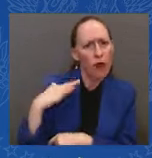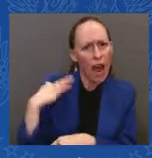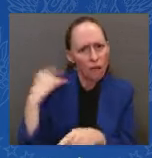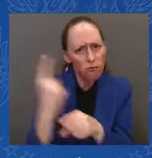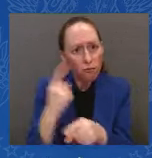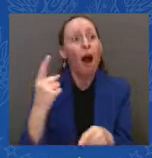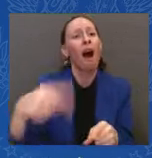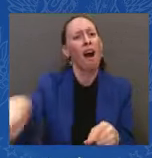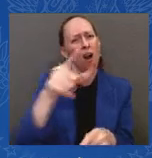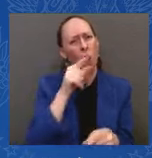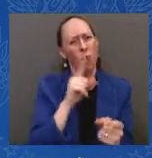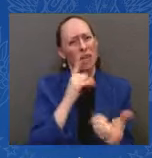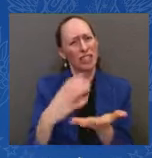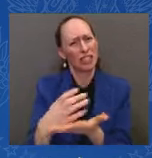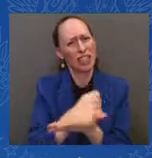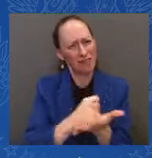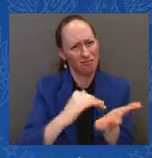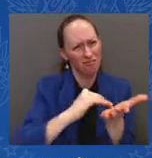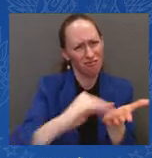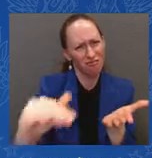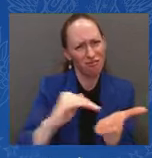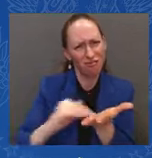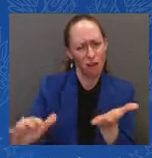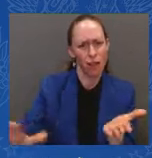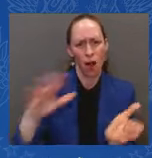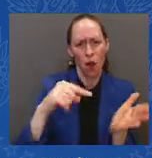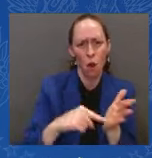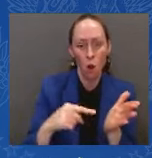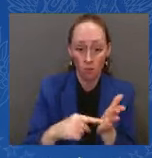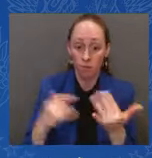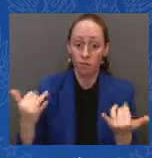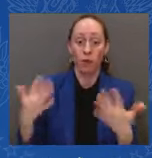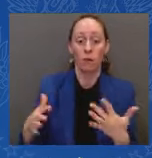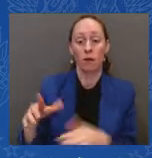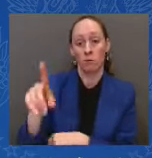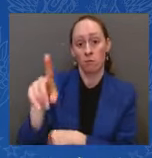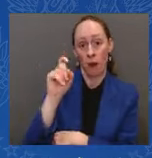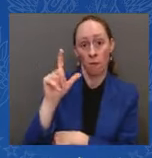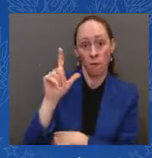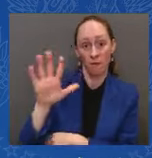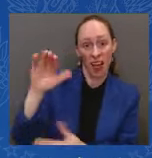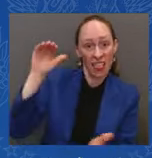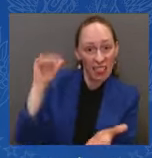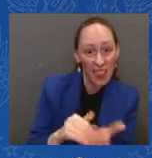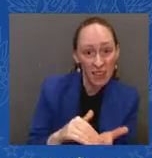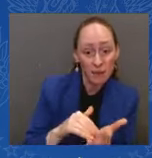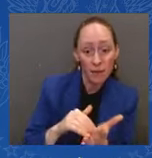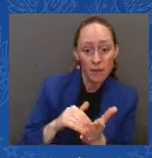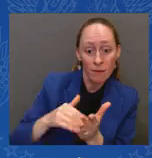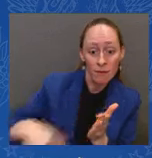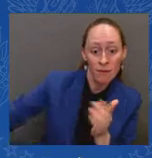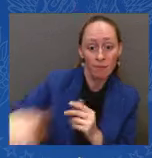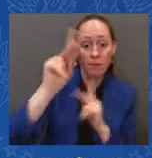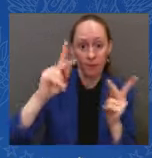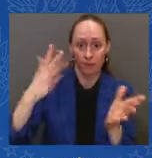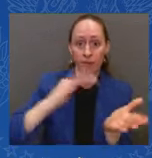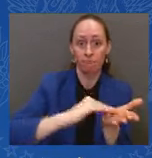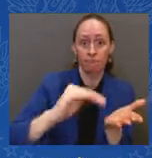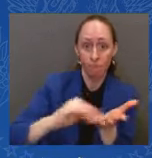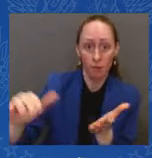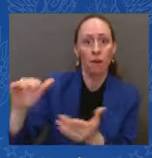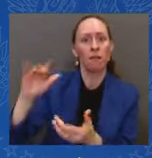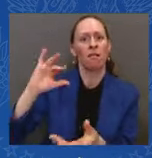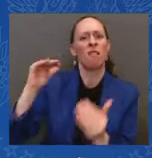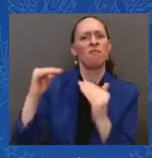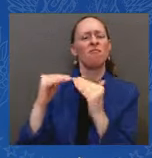for 125,000 borrowers in just the past few weeks under that program. With the latest debt cancel- cancellation in